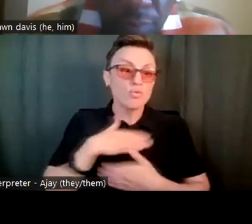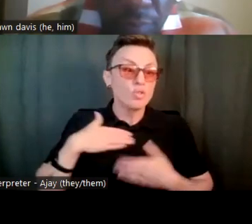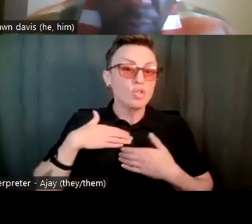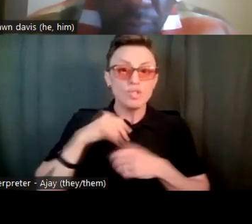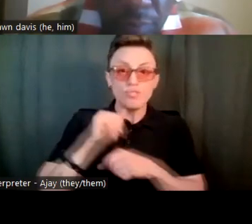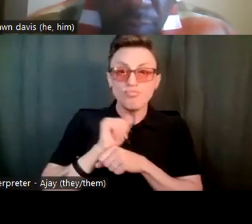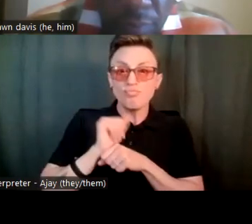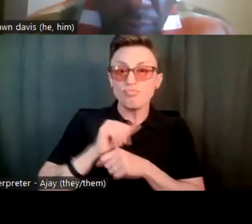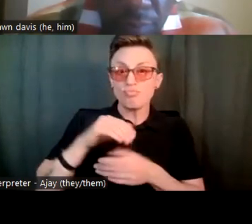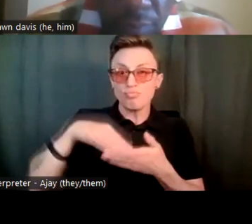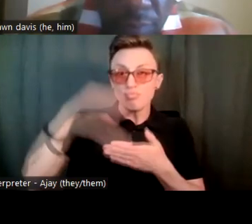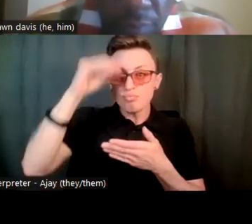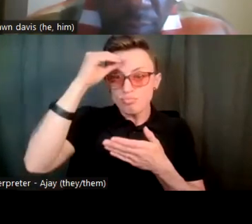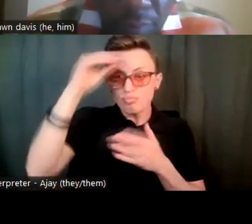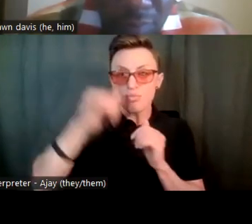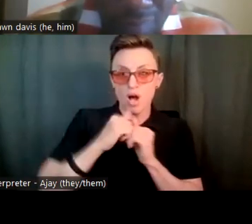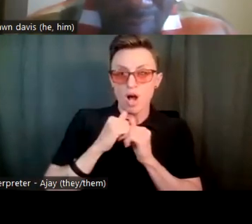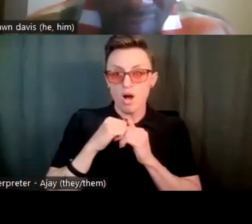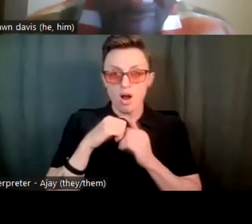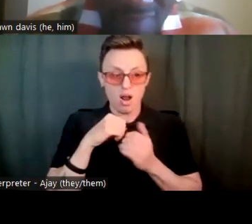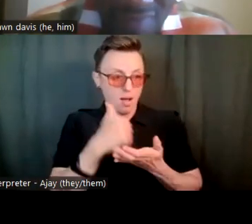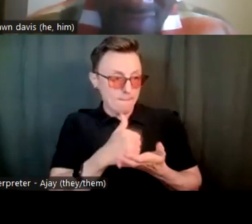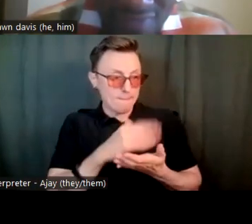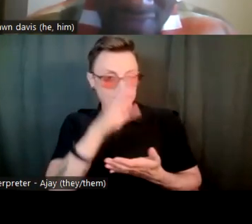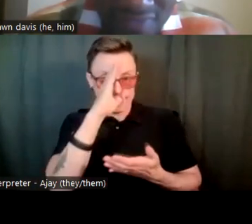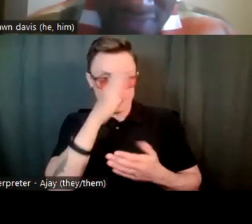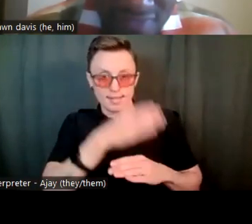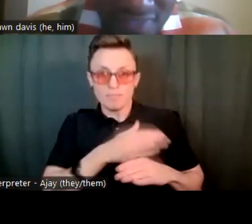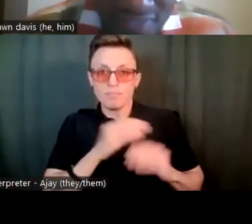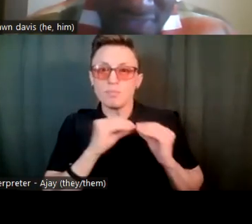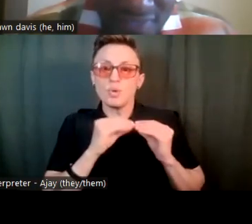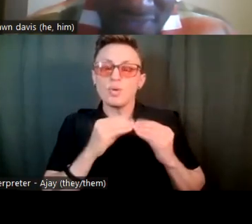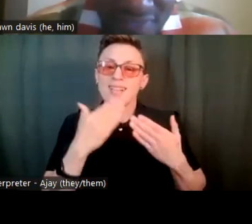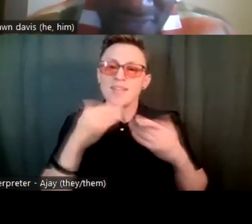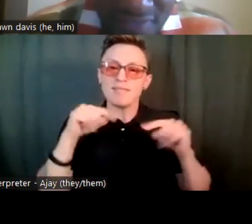want to learn how to help my son more. So thank you for the opportunity.